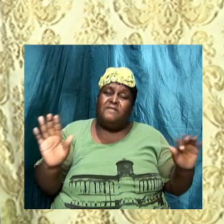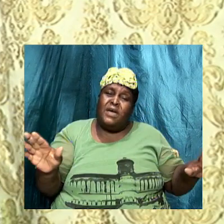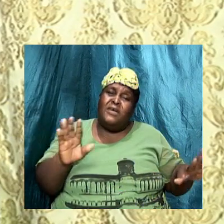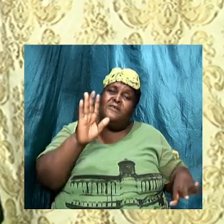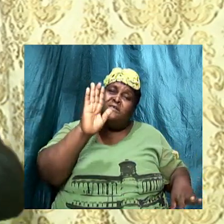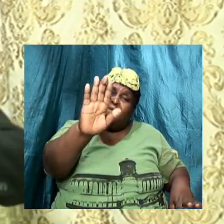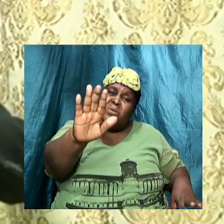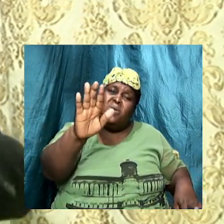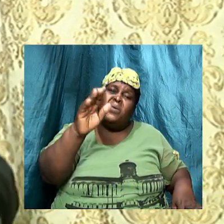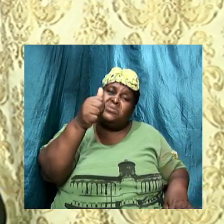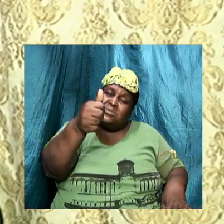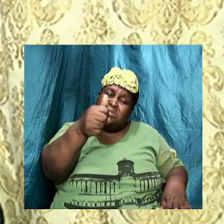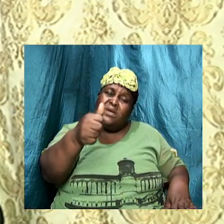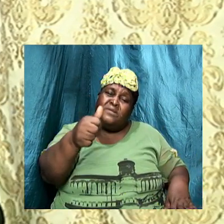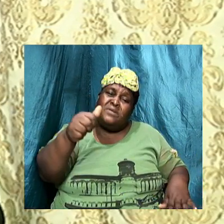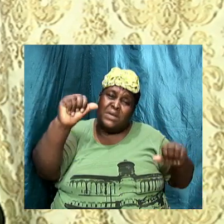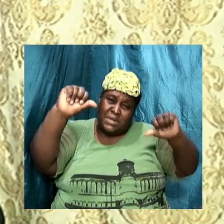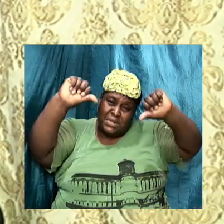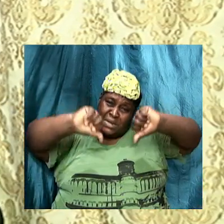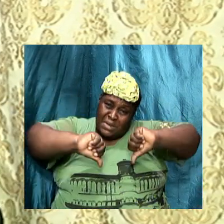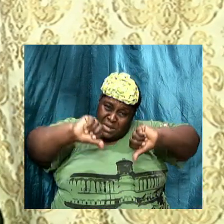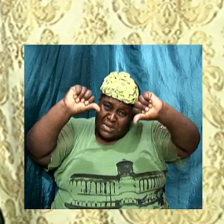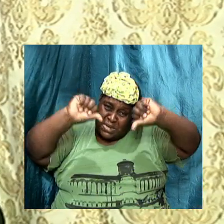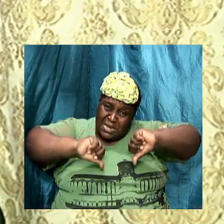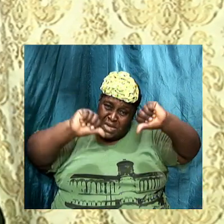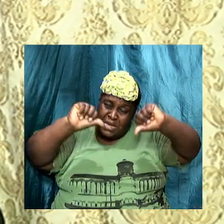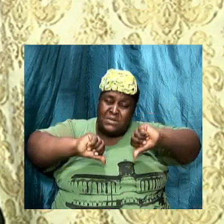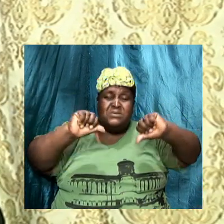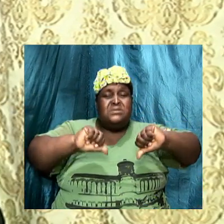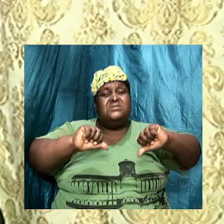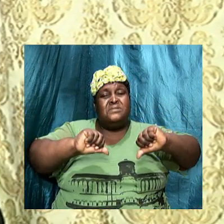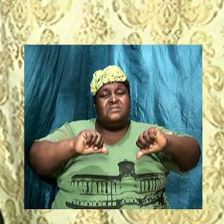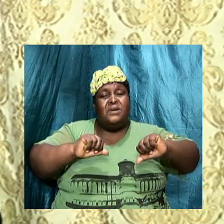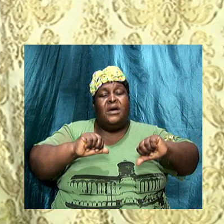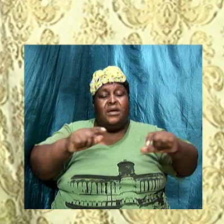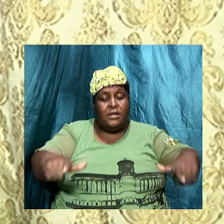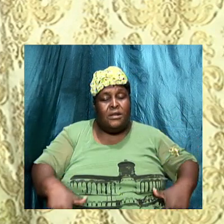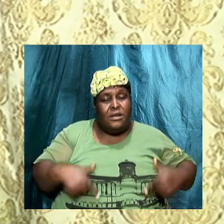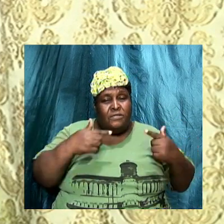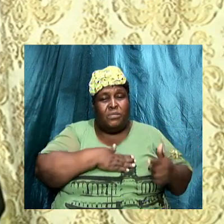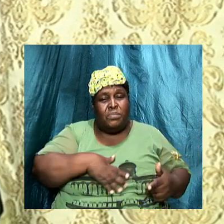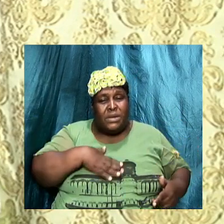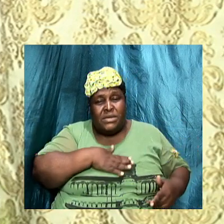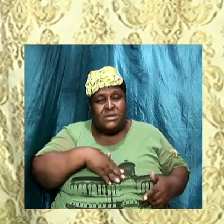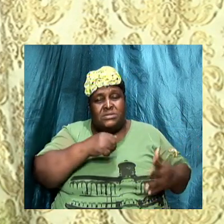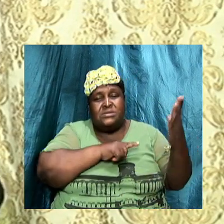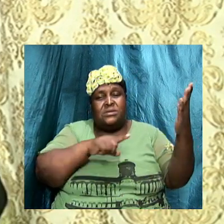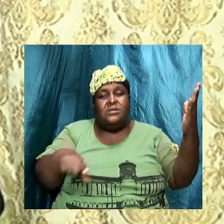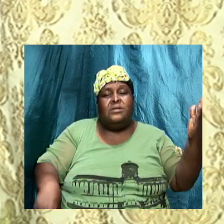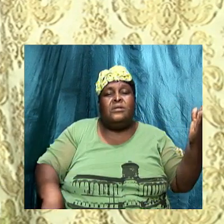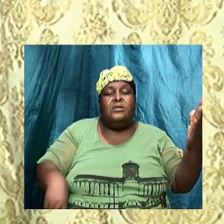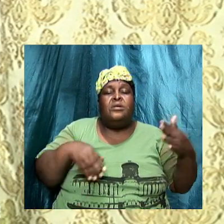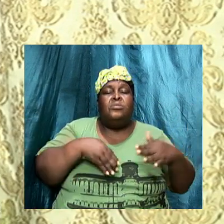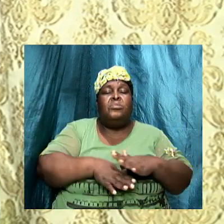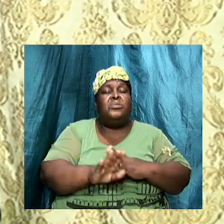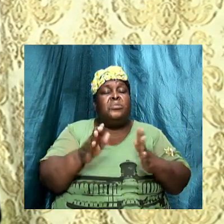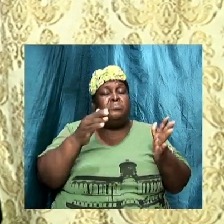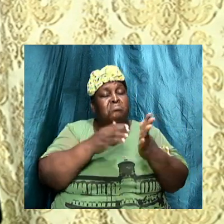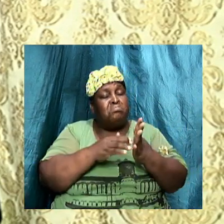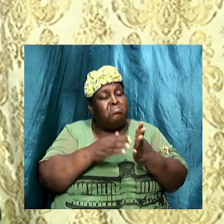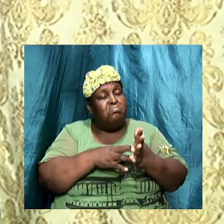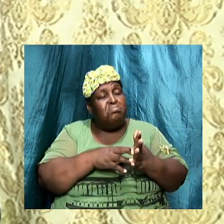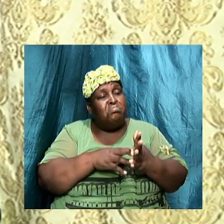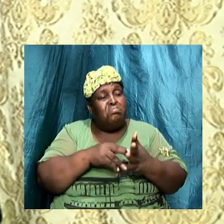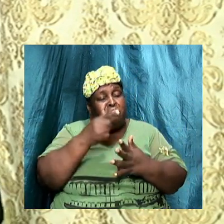yourself, and live to please the Lord. The born-again believer must heal his